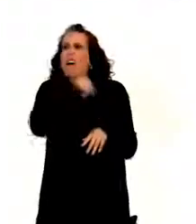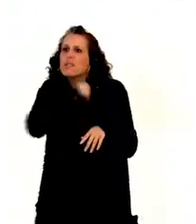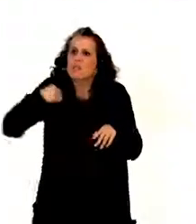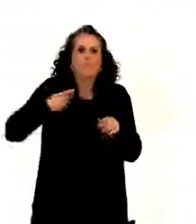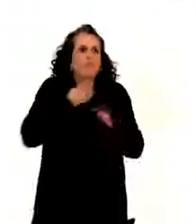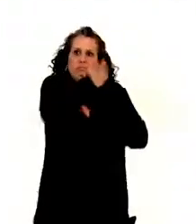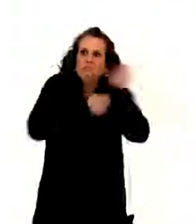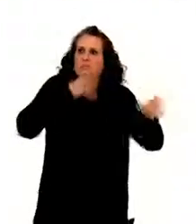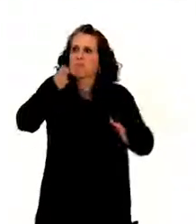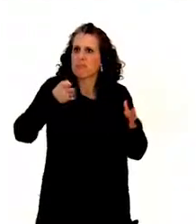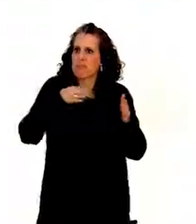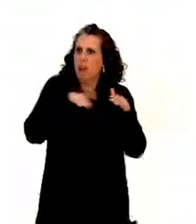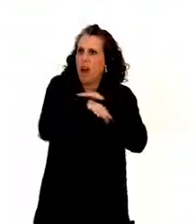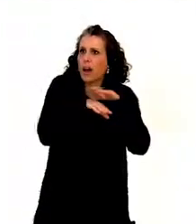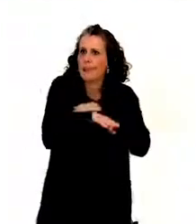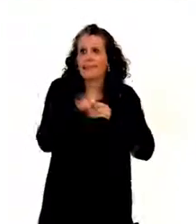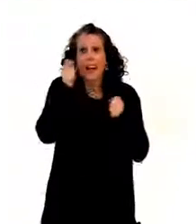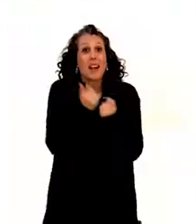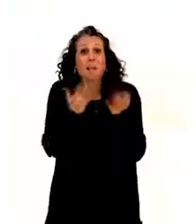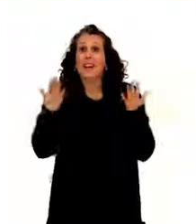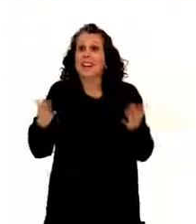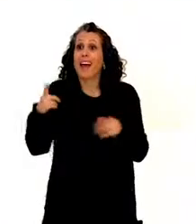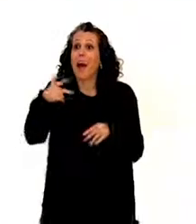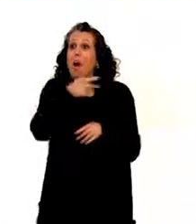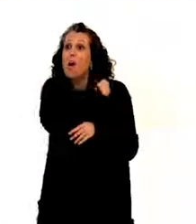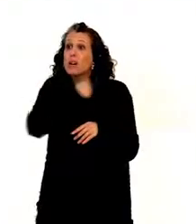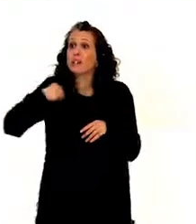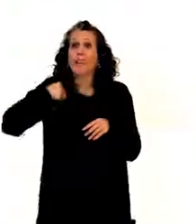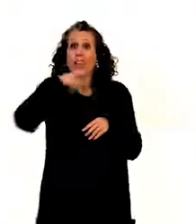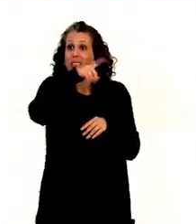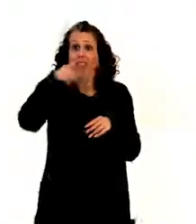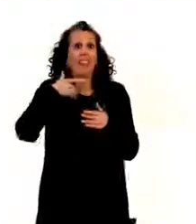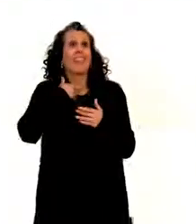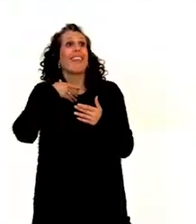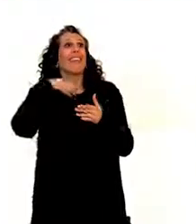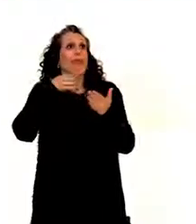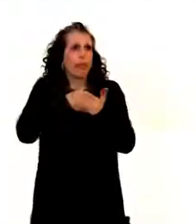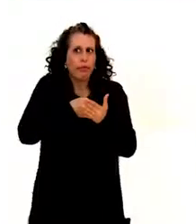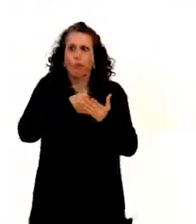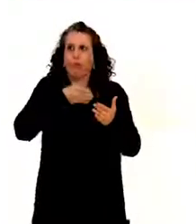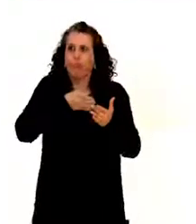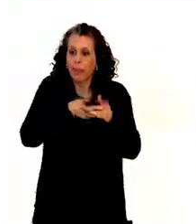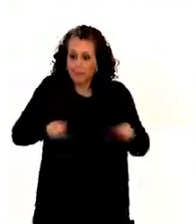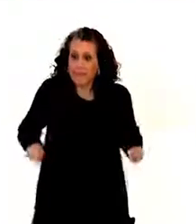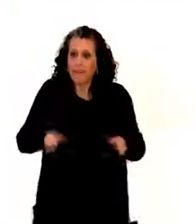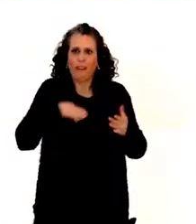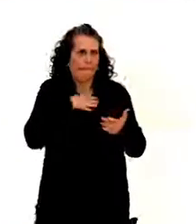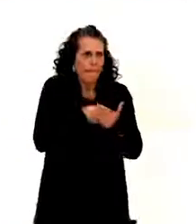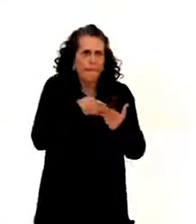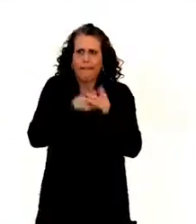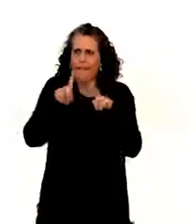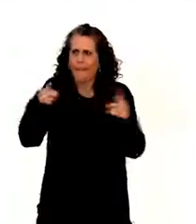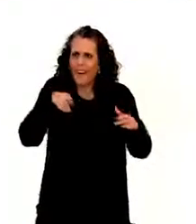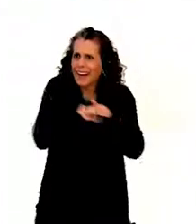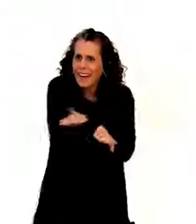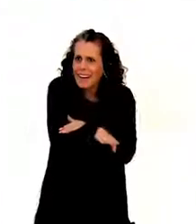Unfortunately, many of the hospitals are not physically accessible to persons with restricted mobility. And I have to say, I